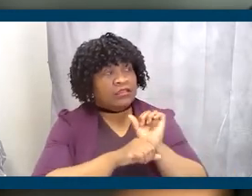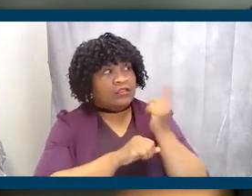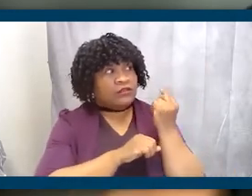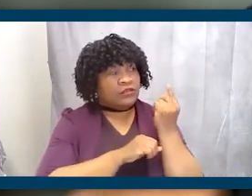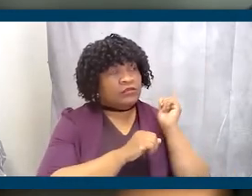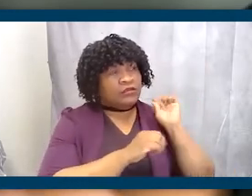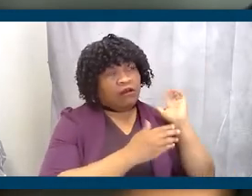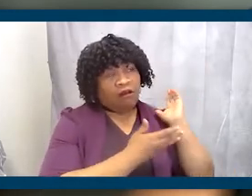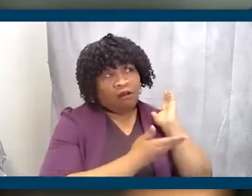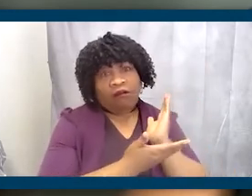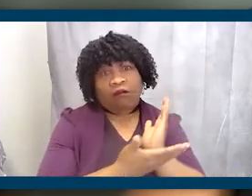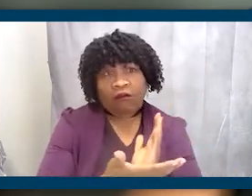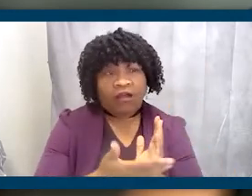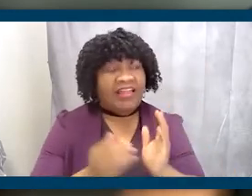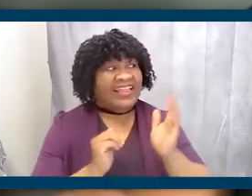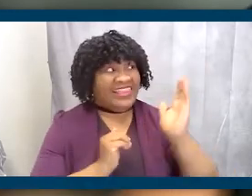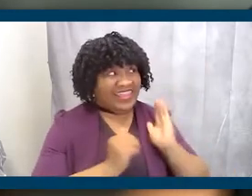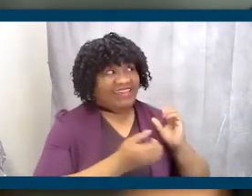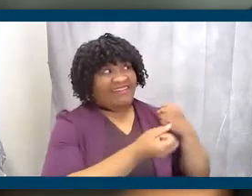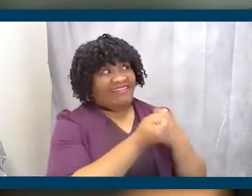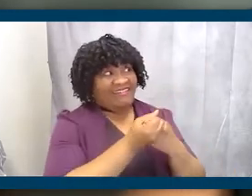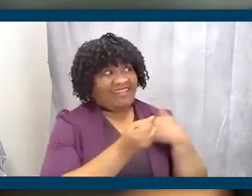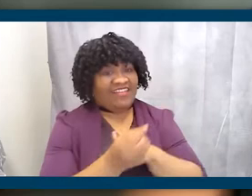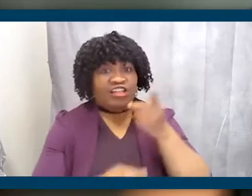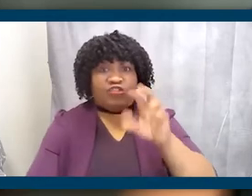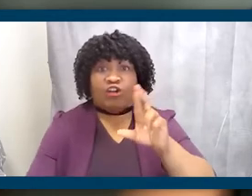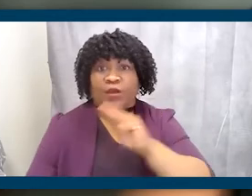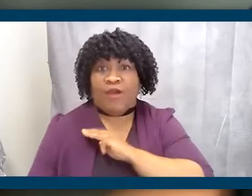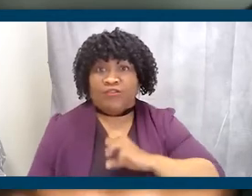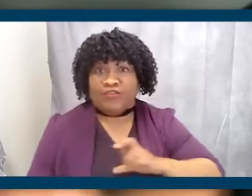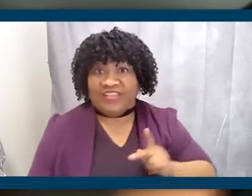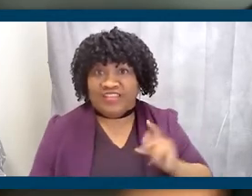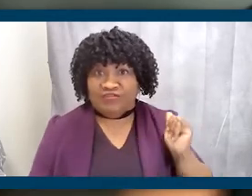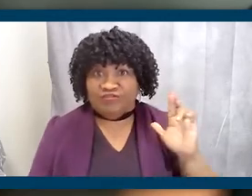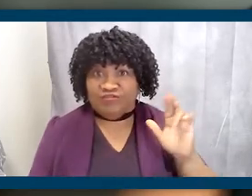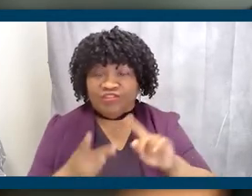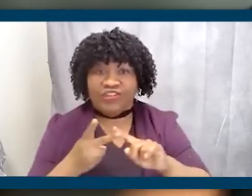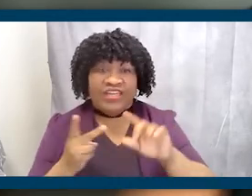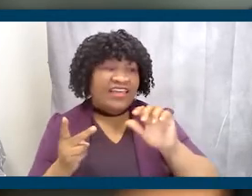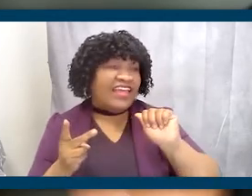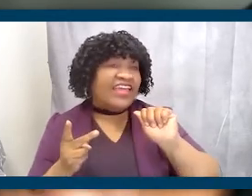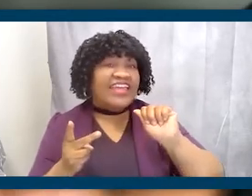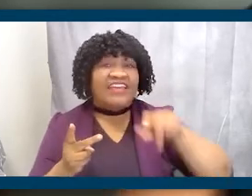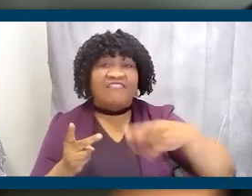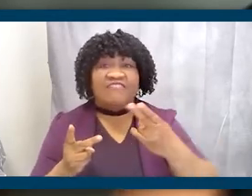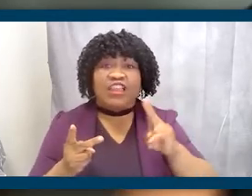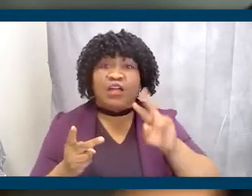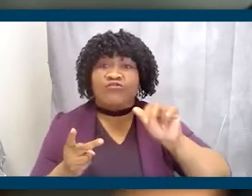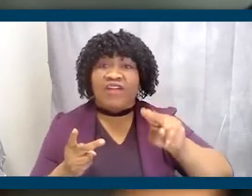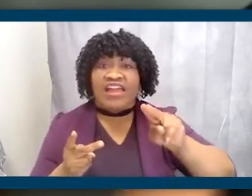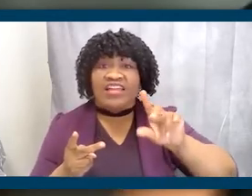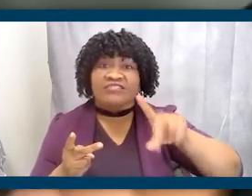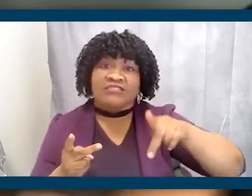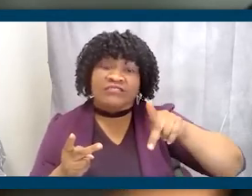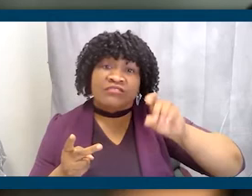that folks that I stand on their shoulders, like Dr. Martin Luther King Jr., like A. Philip Randolph, and so many